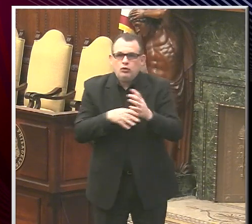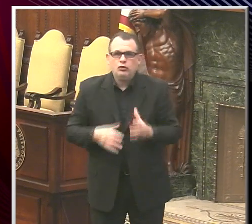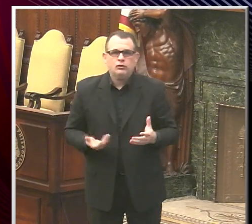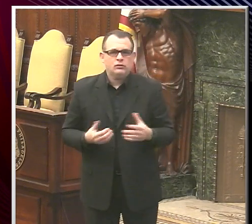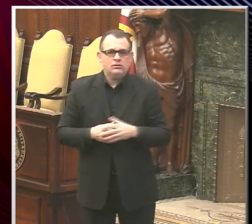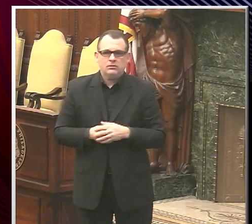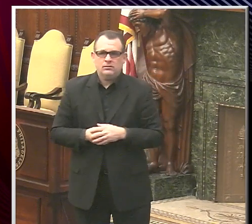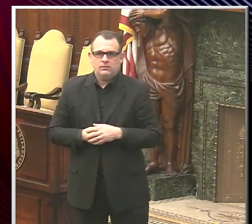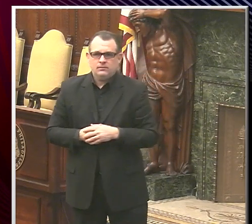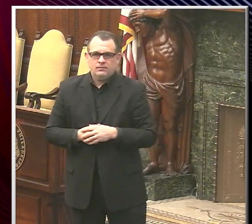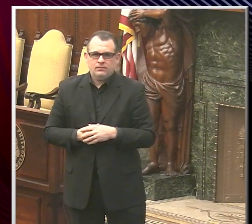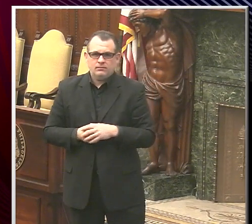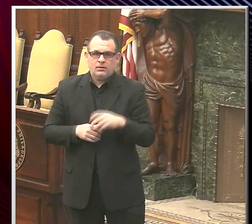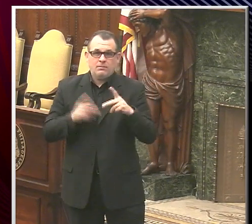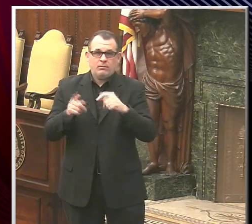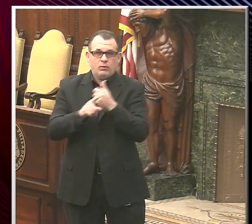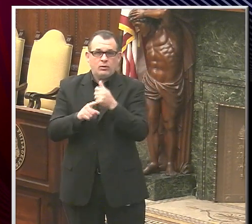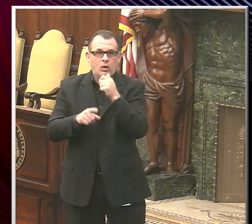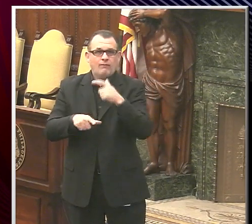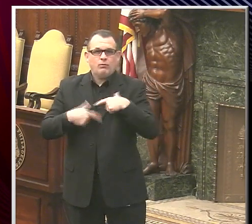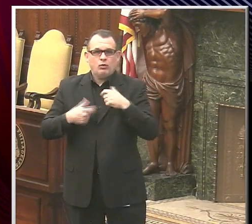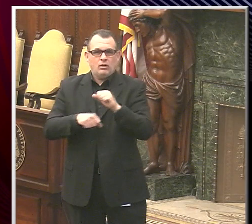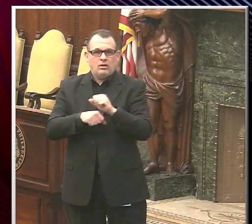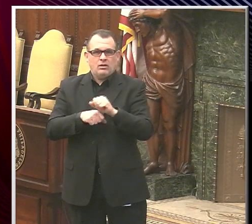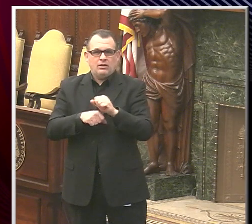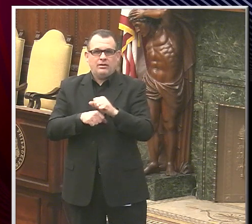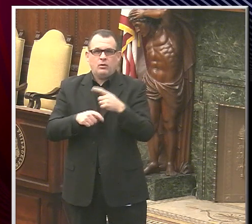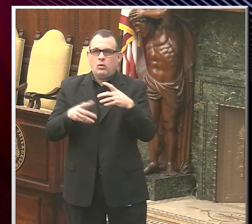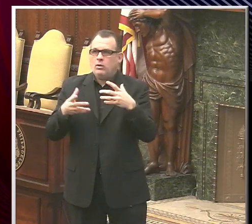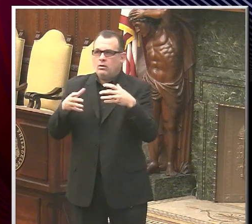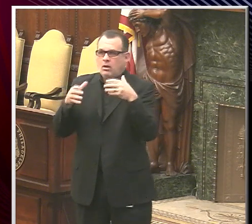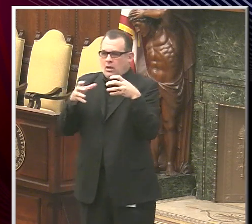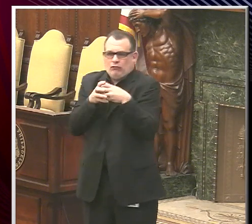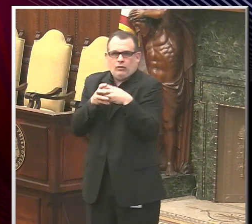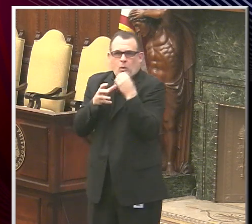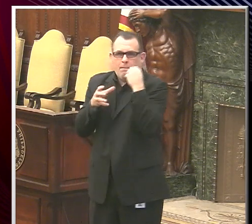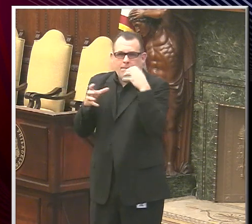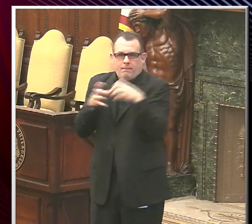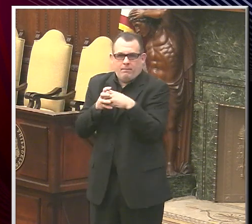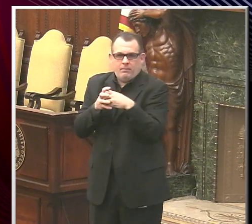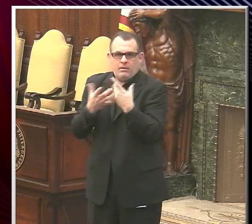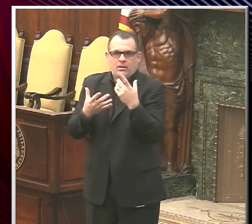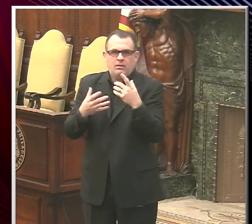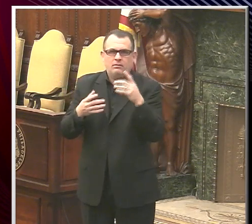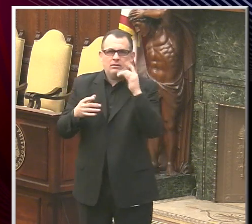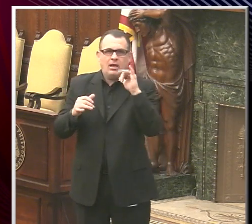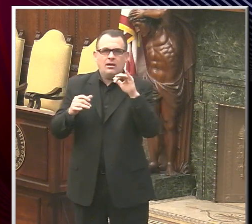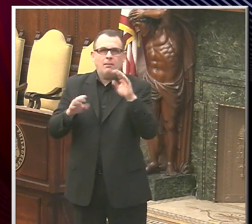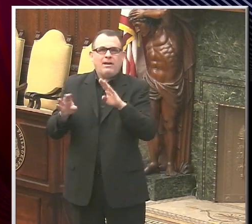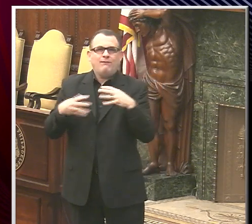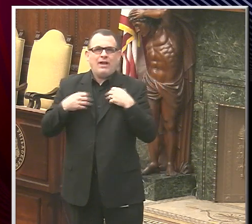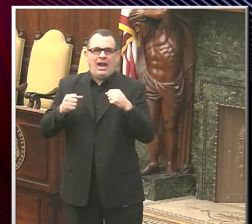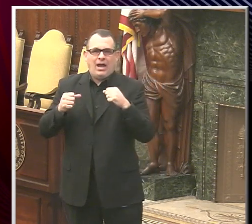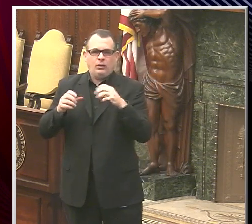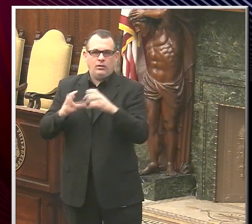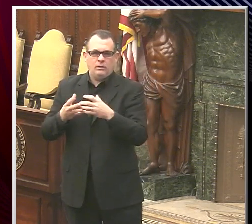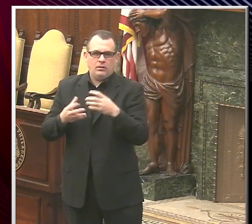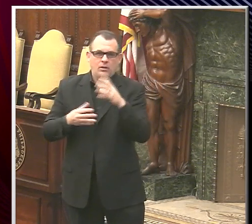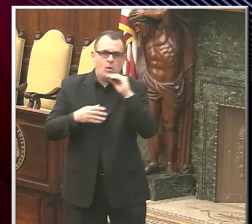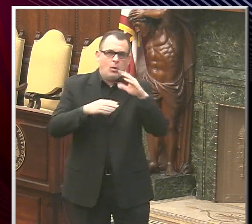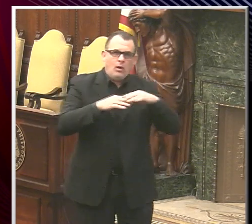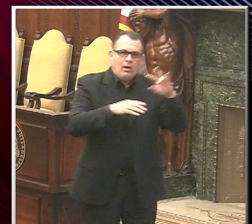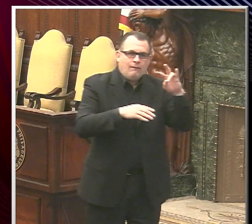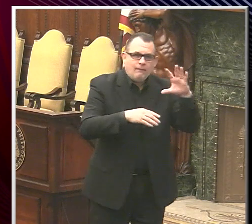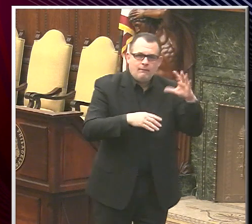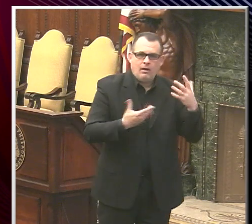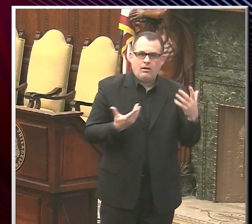now are people who live and work in congregate settings like behavioral health facilities, people over the age of 75, and people who have high-risk medical